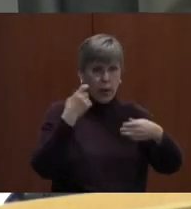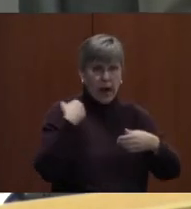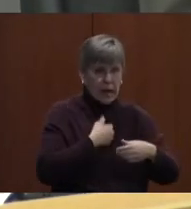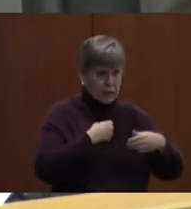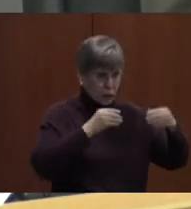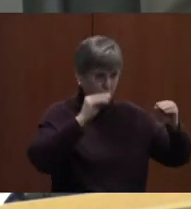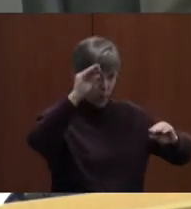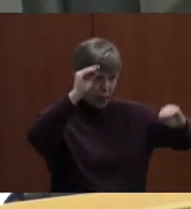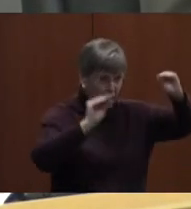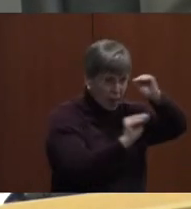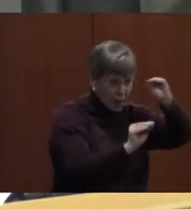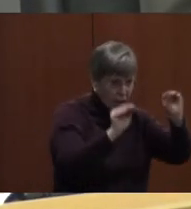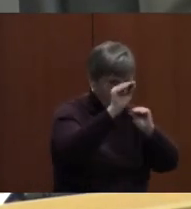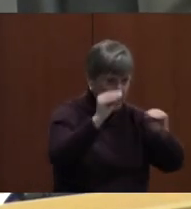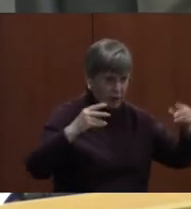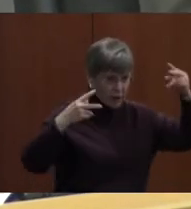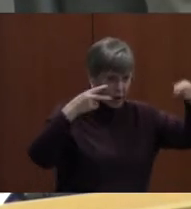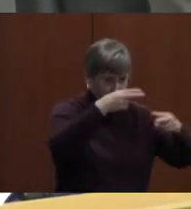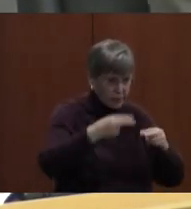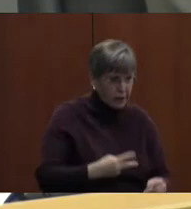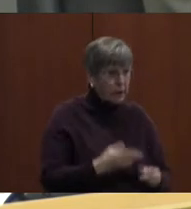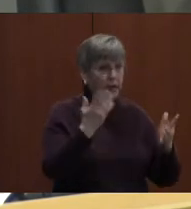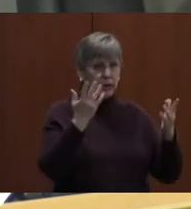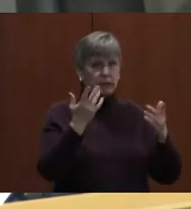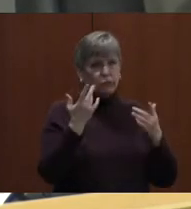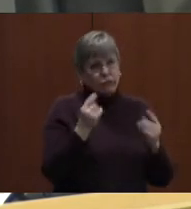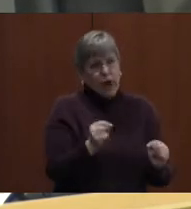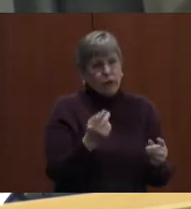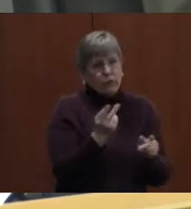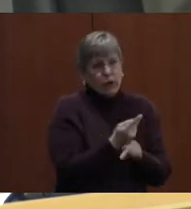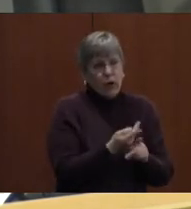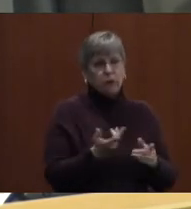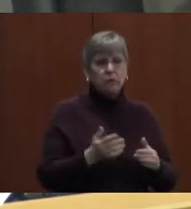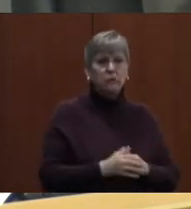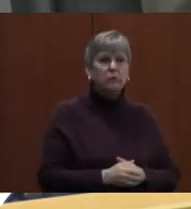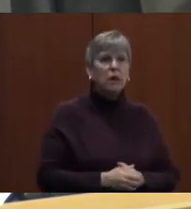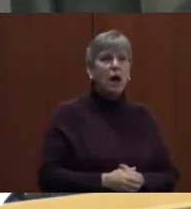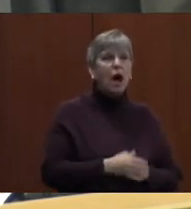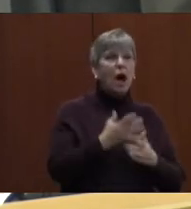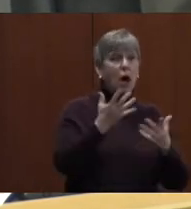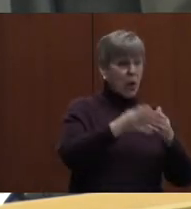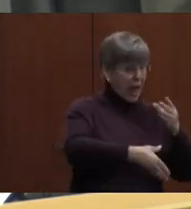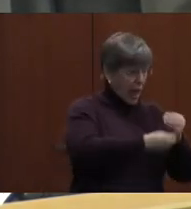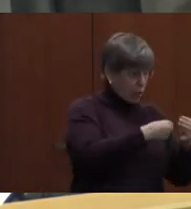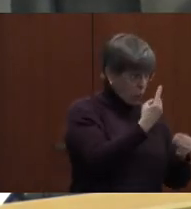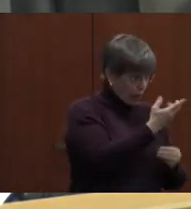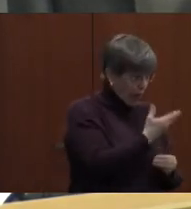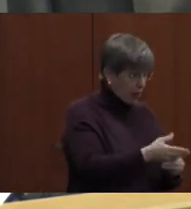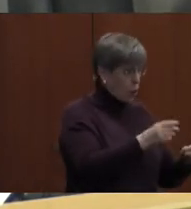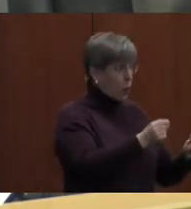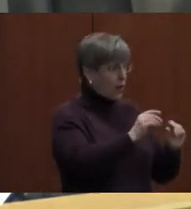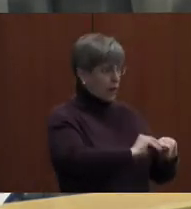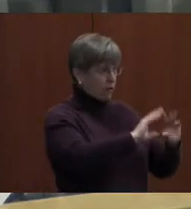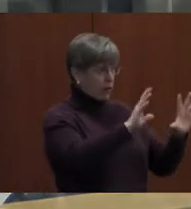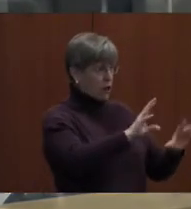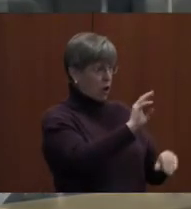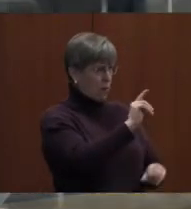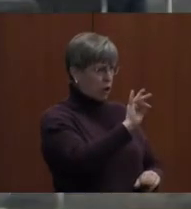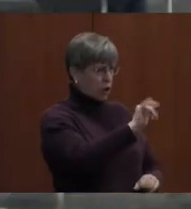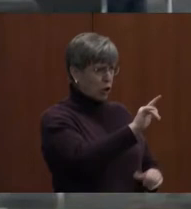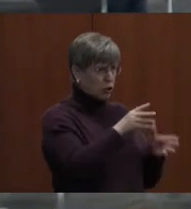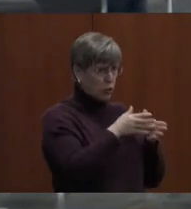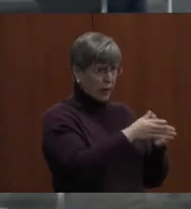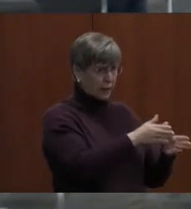this wasn't a full address of everything, it would be substantially higher than this. I do have one thing. I just want to make clarification. Marshall Street is